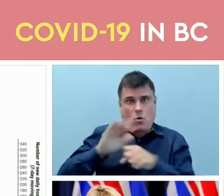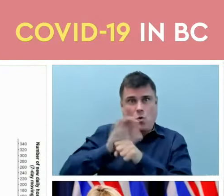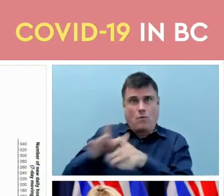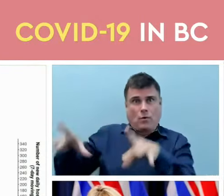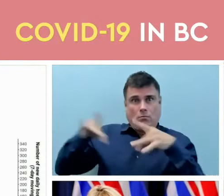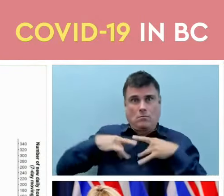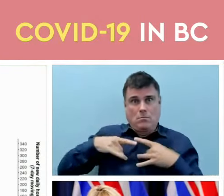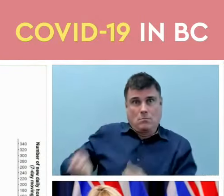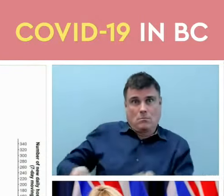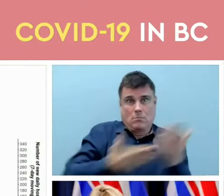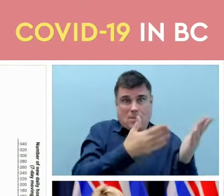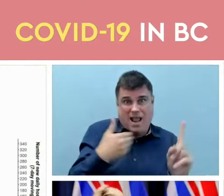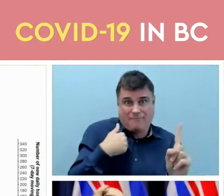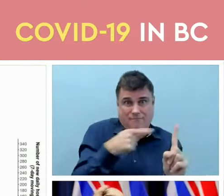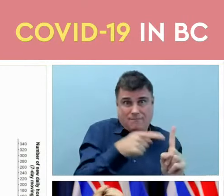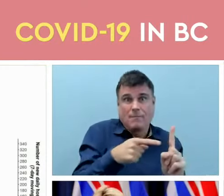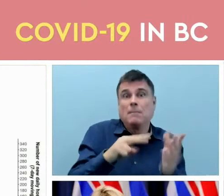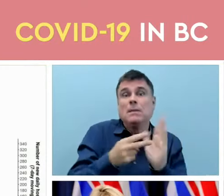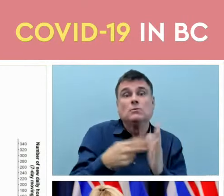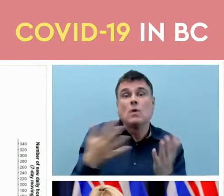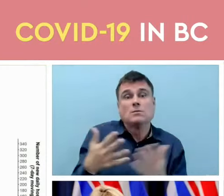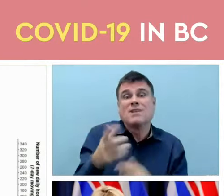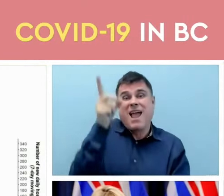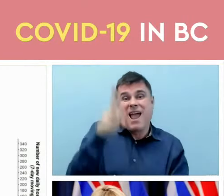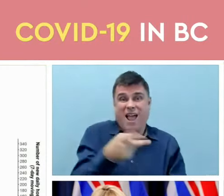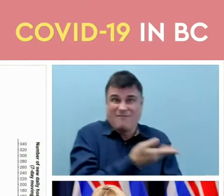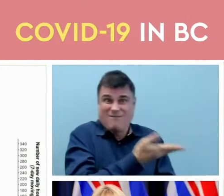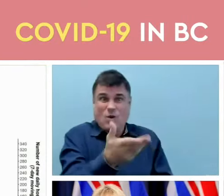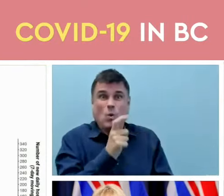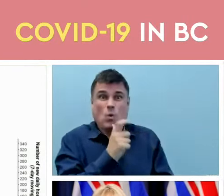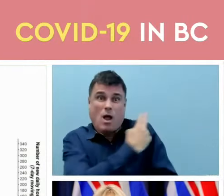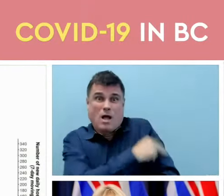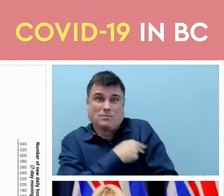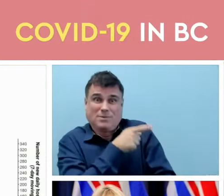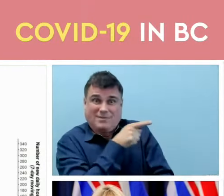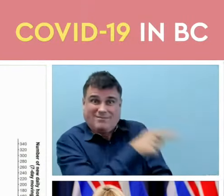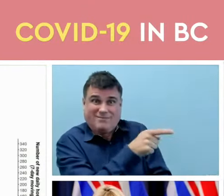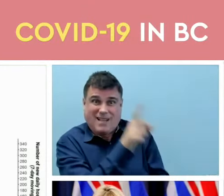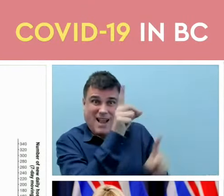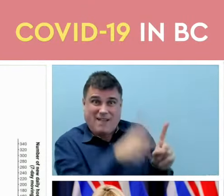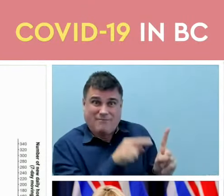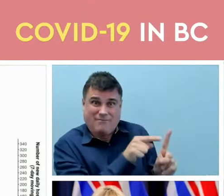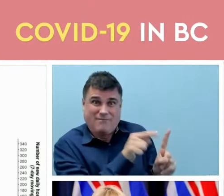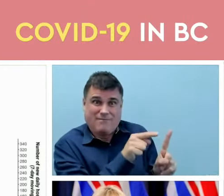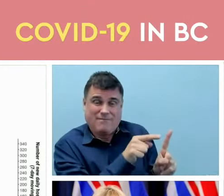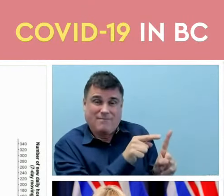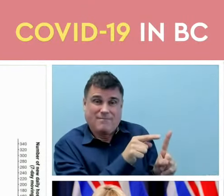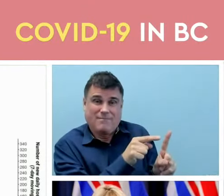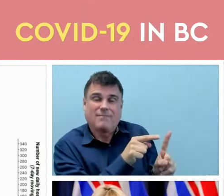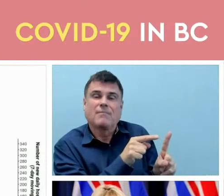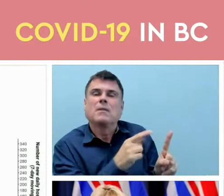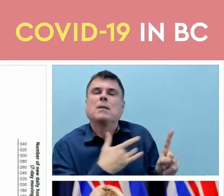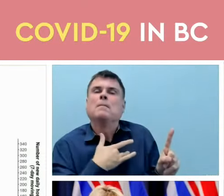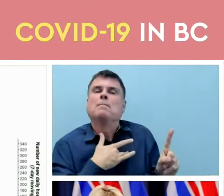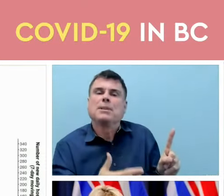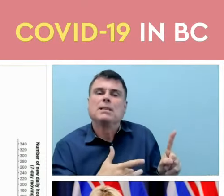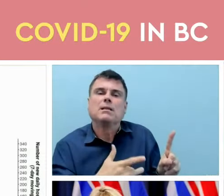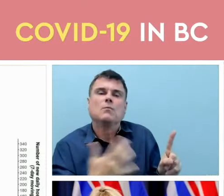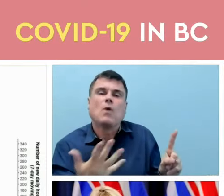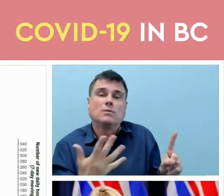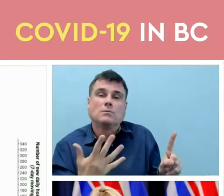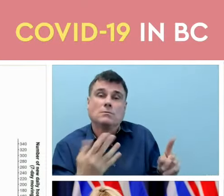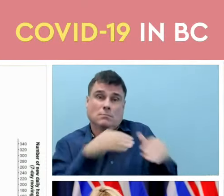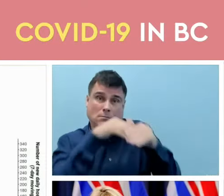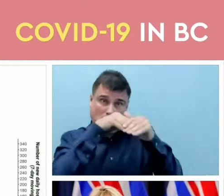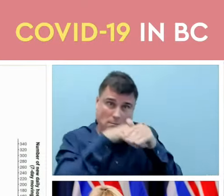about half of those people are people who are in hospital with an incidental test. So it's not because of COVID that